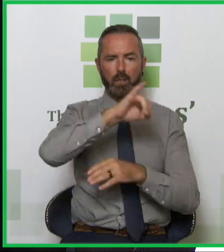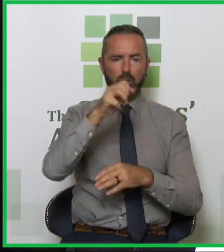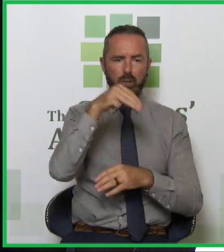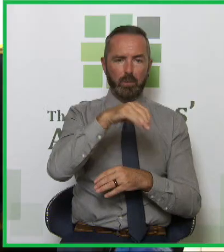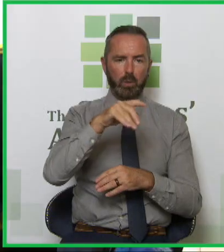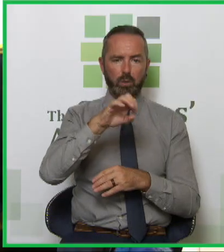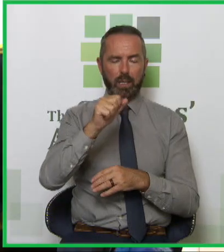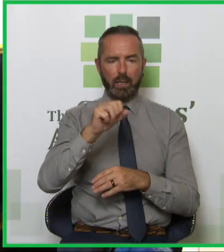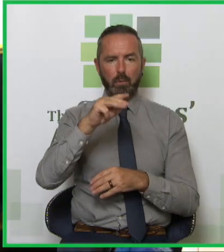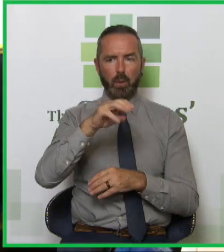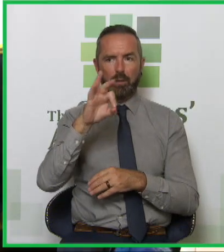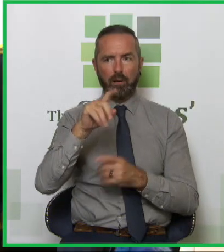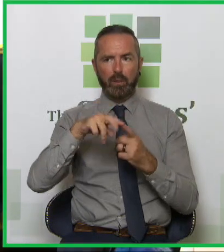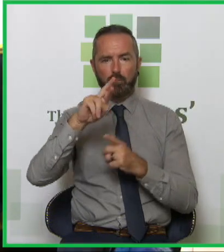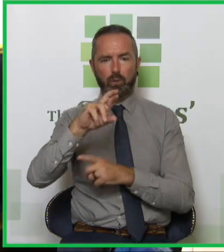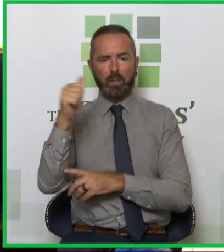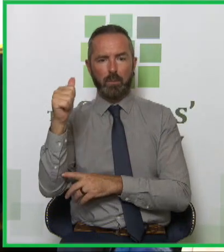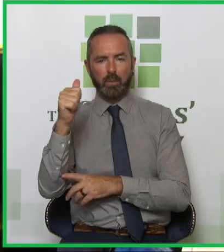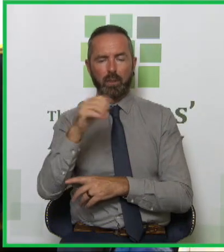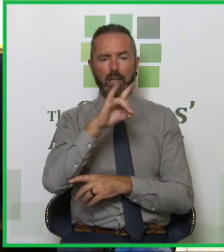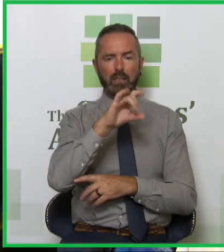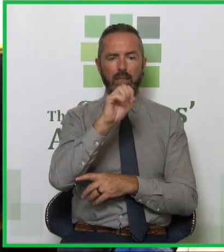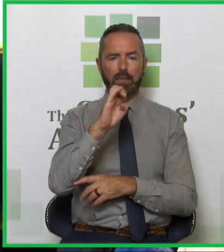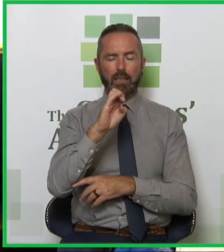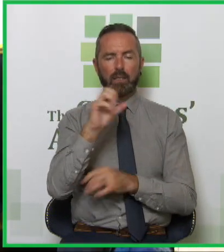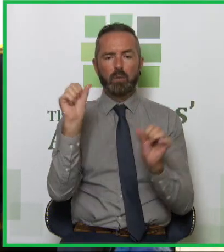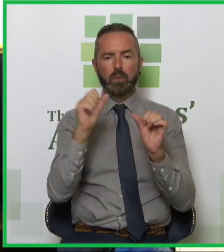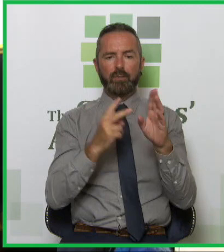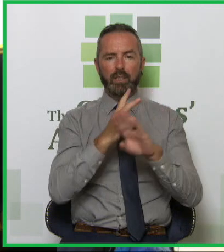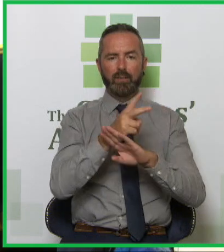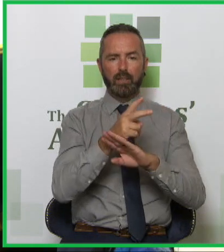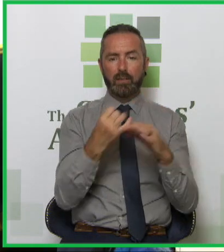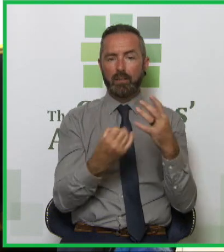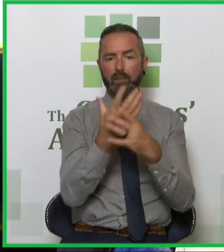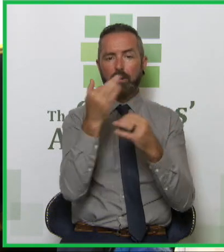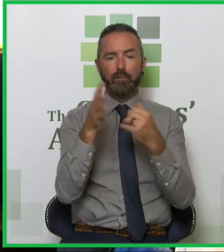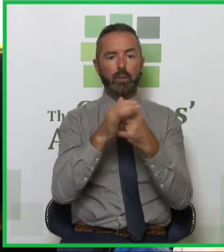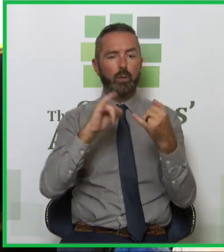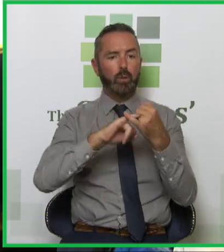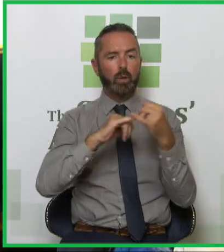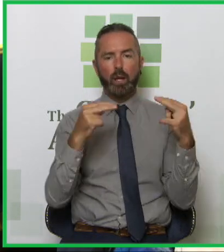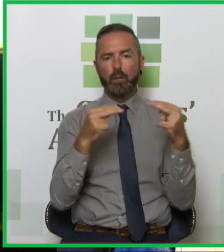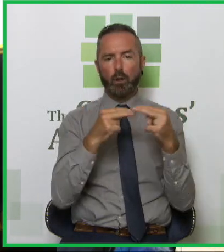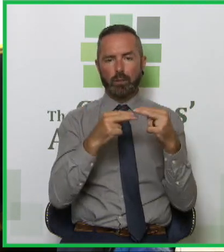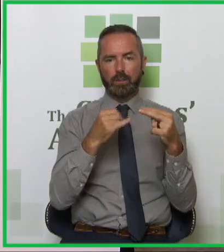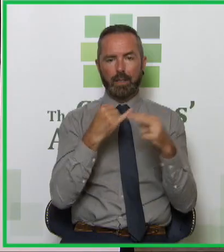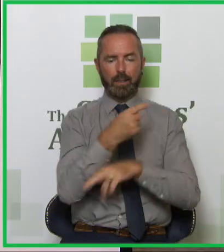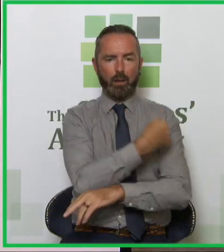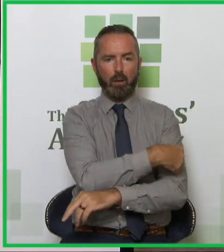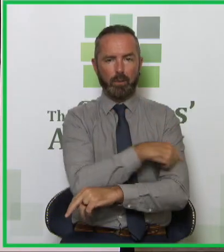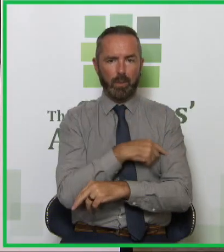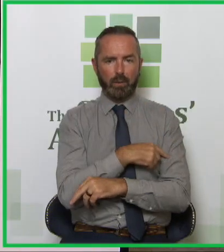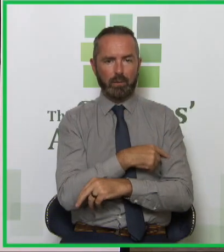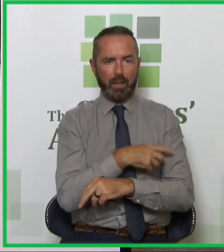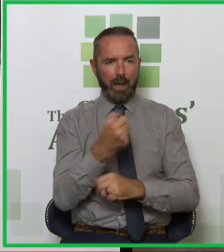Armstrong. It's a HSC brief intervention and it was developed for nurses originally in acute settings. But